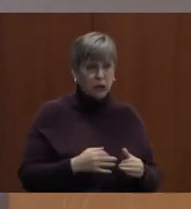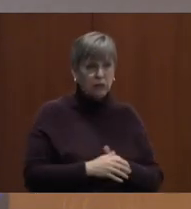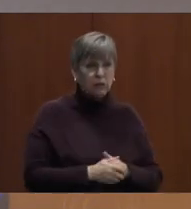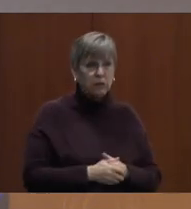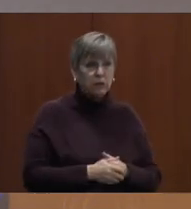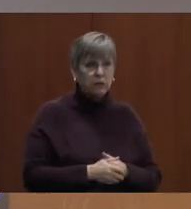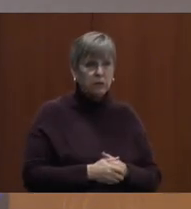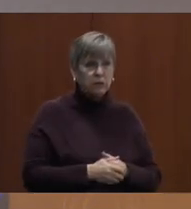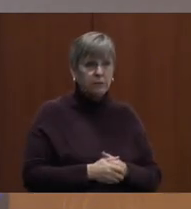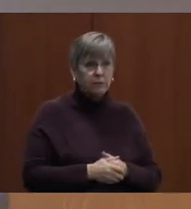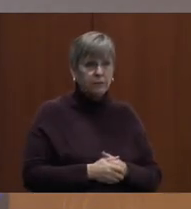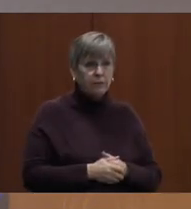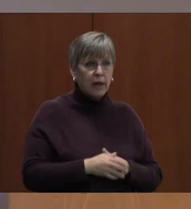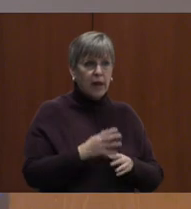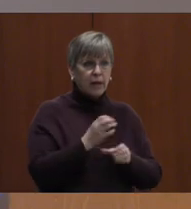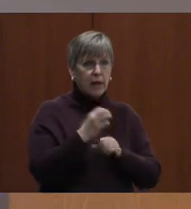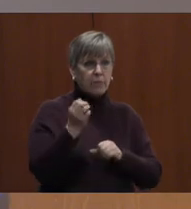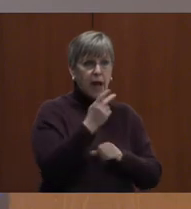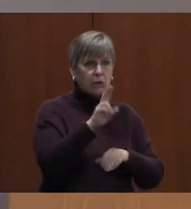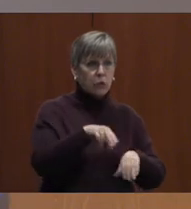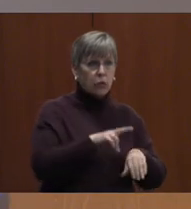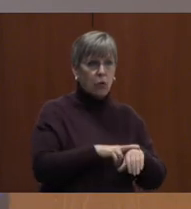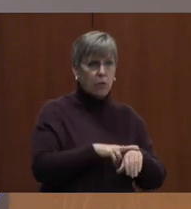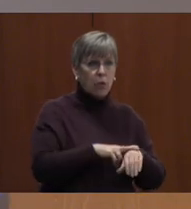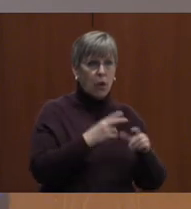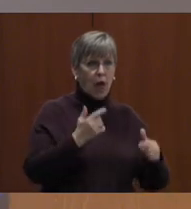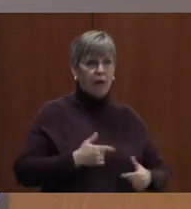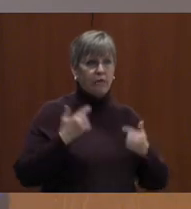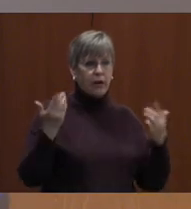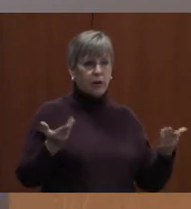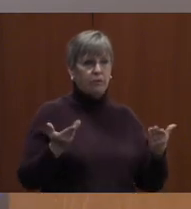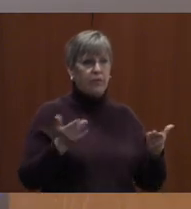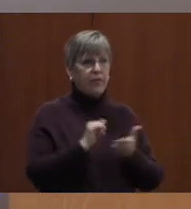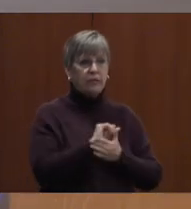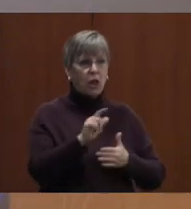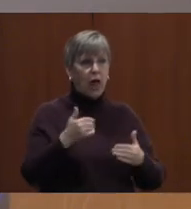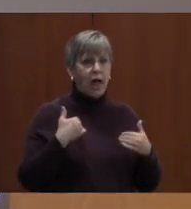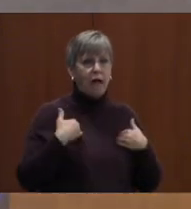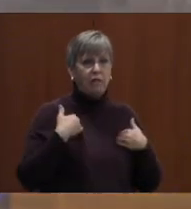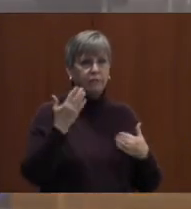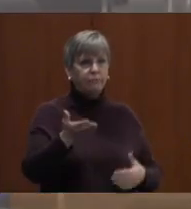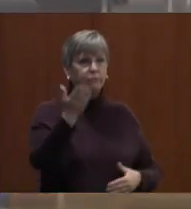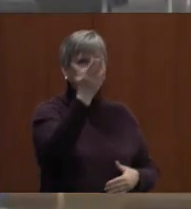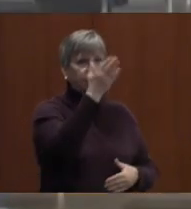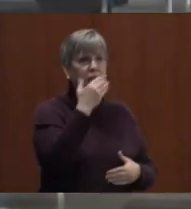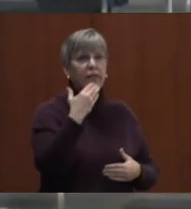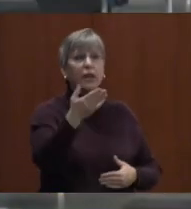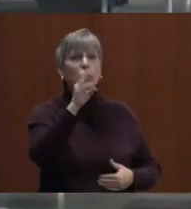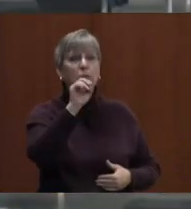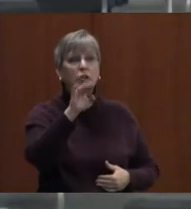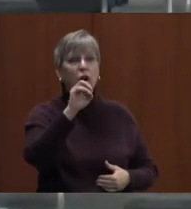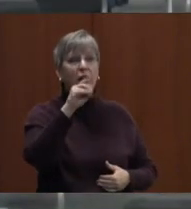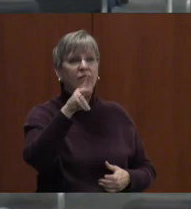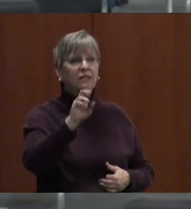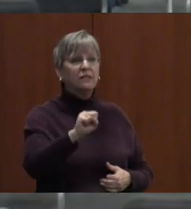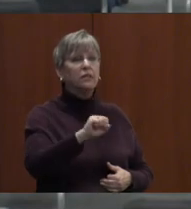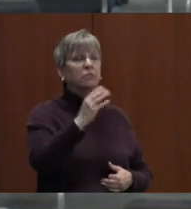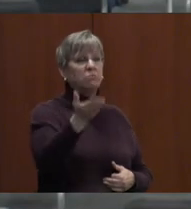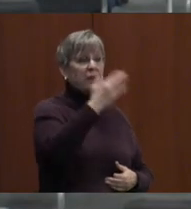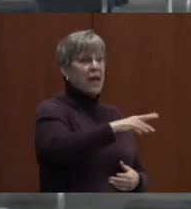get back to a normal life here. So that's all I have. Thank you, Mr. Evans. Dr. Zentmar?